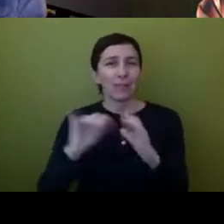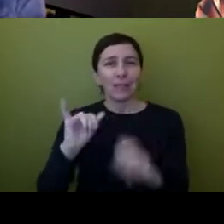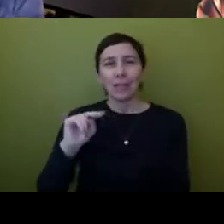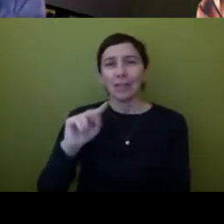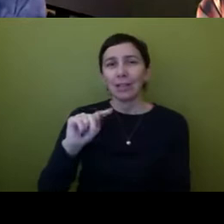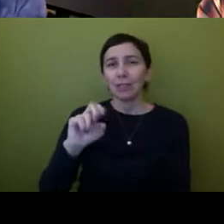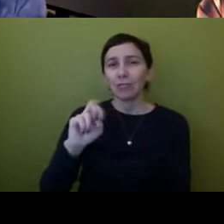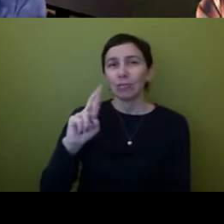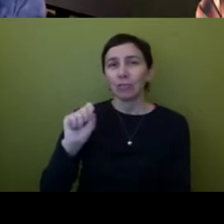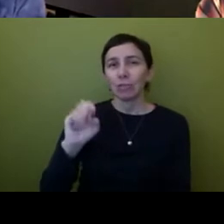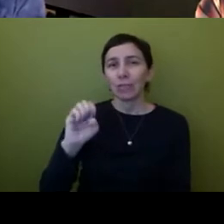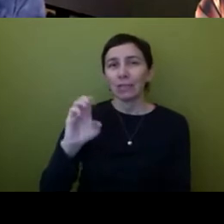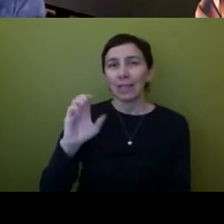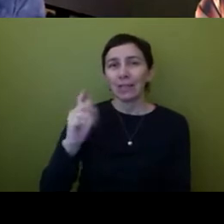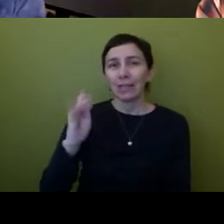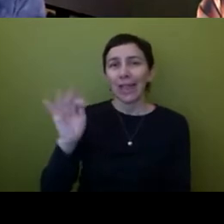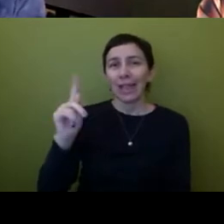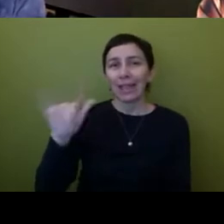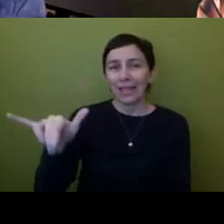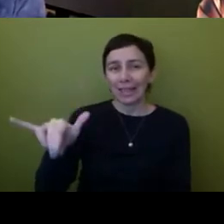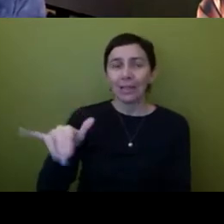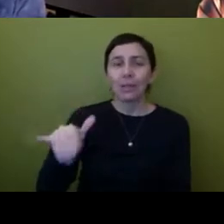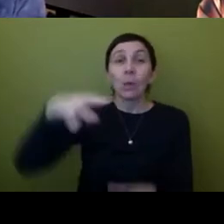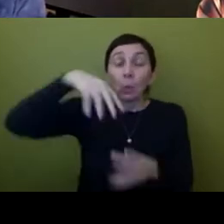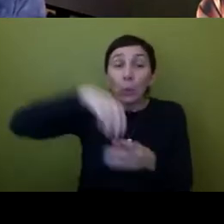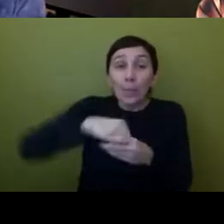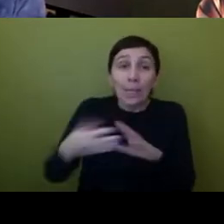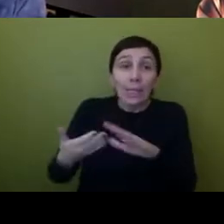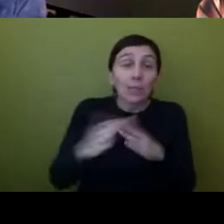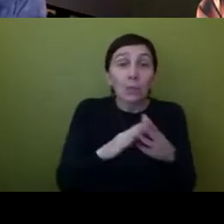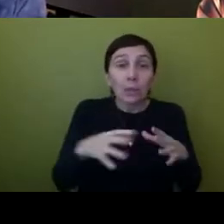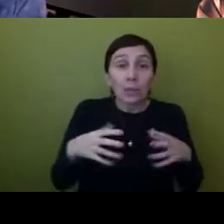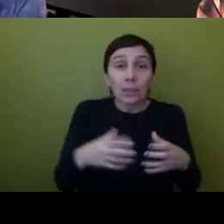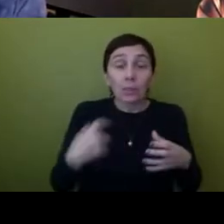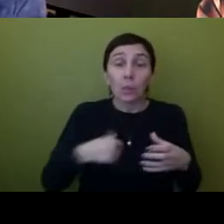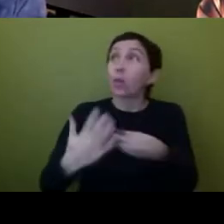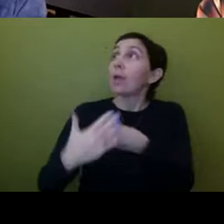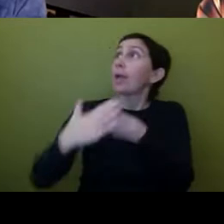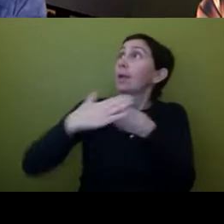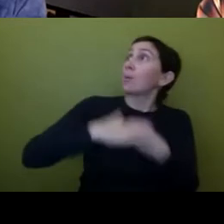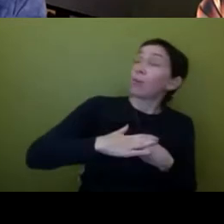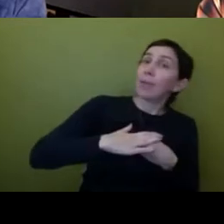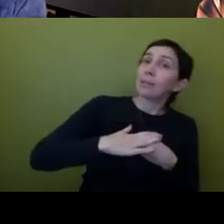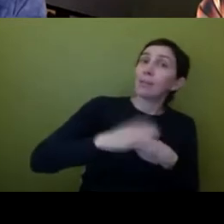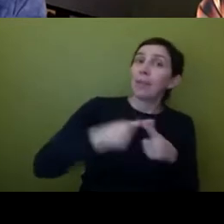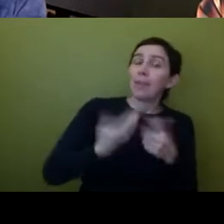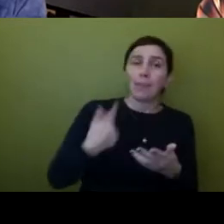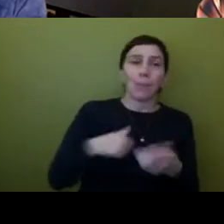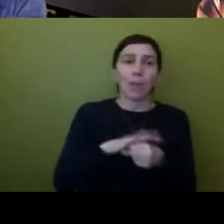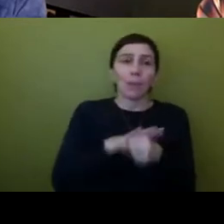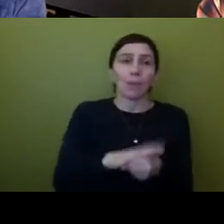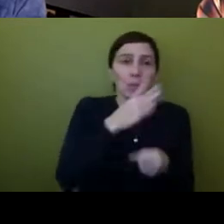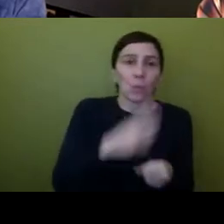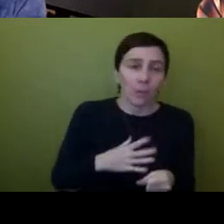communities of you know things things they're still you know we look at misogyny and and and castism and class